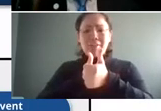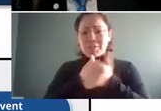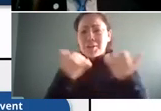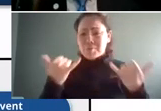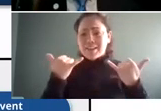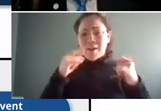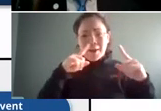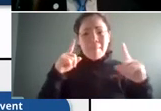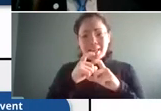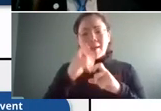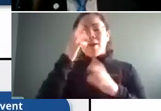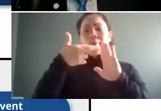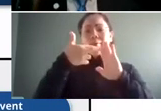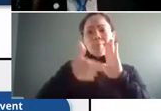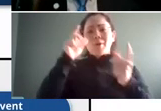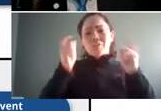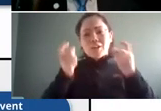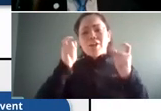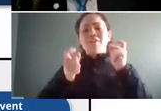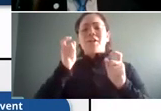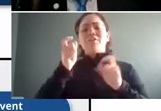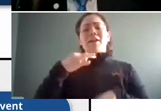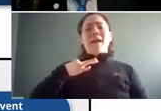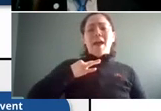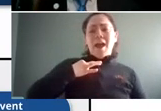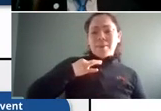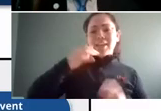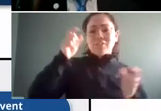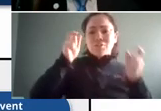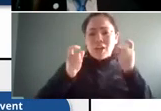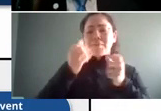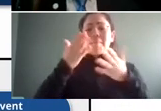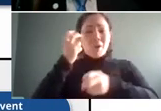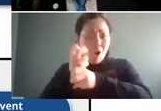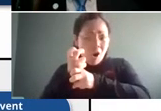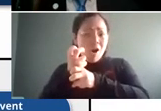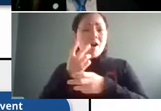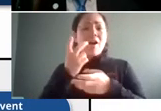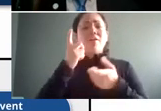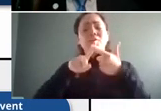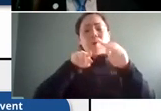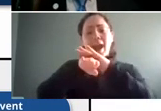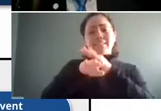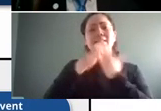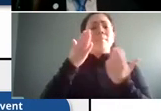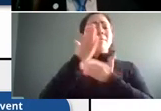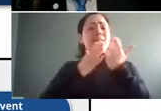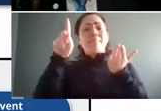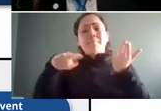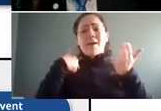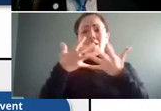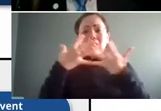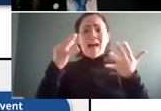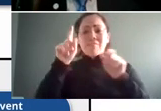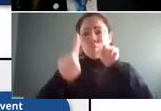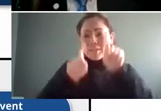as rules are changing applications may be tricky or people have lots of questions um